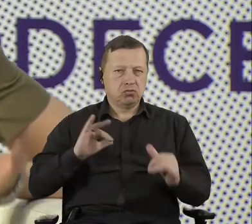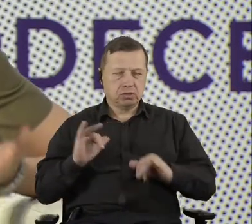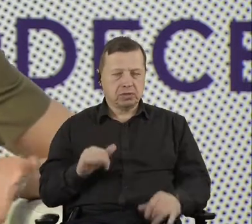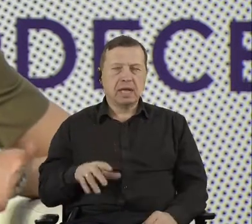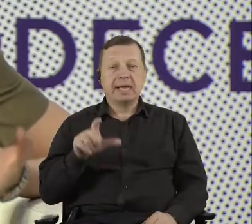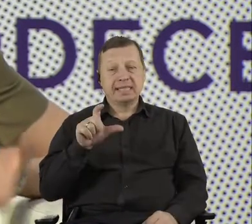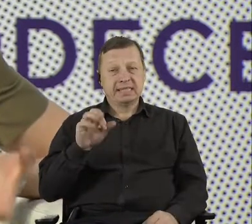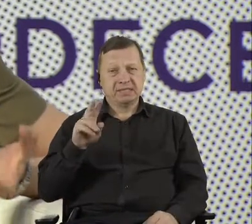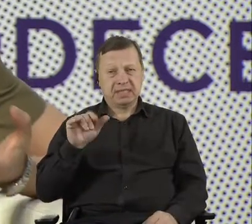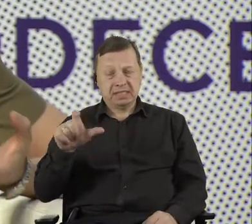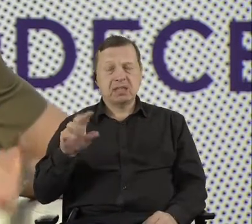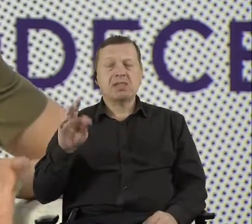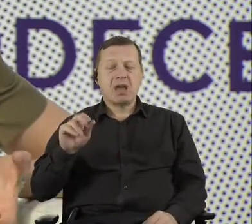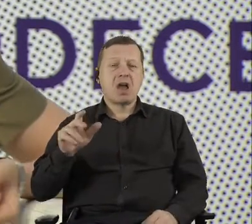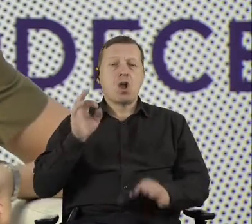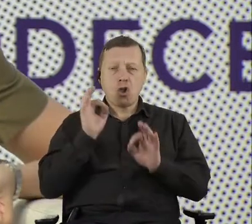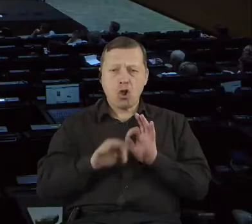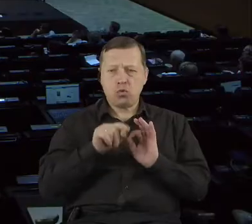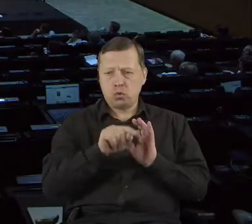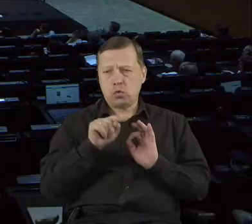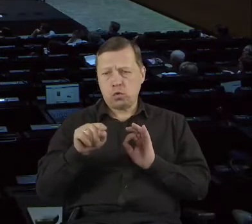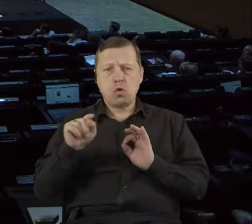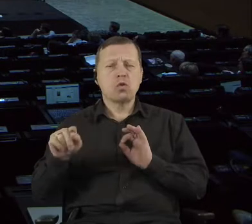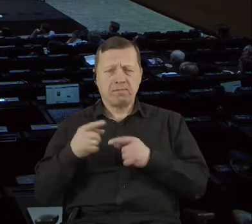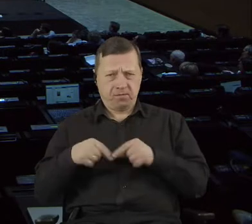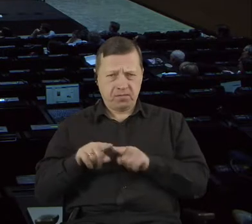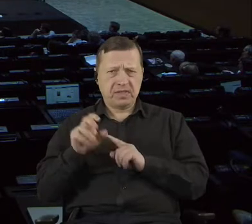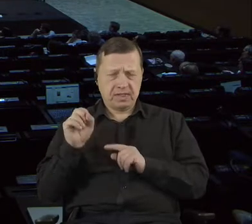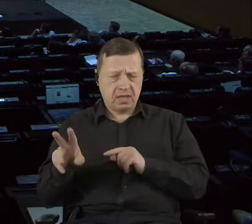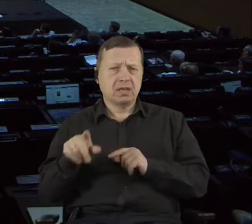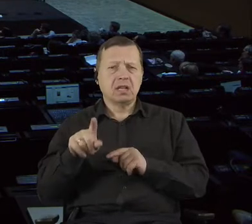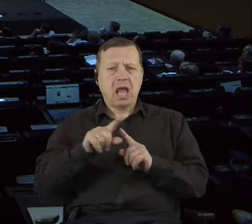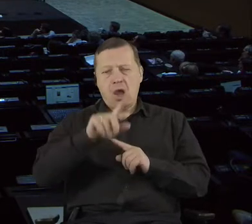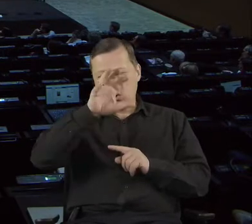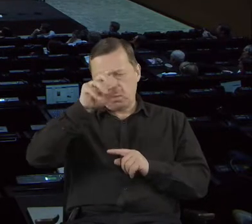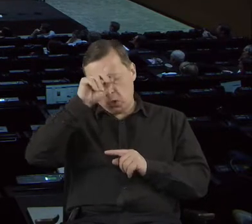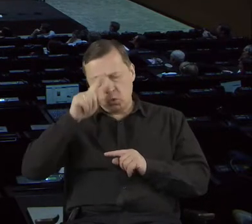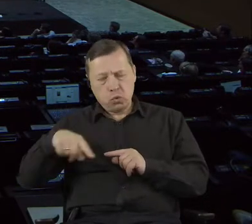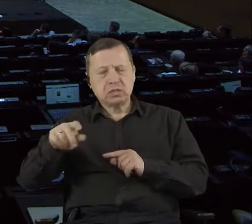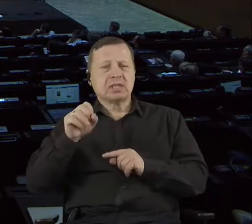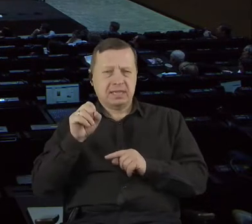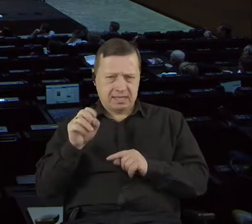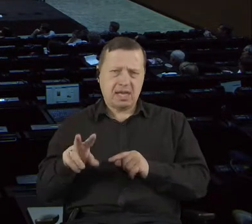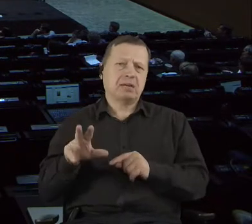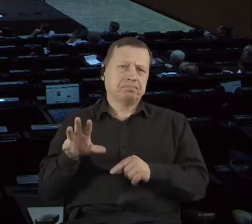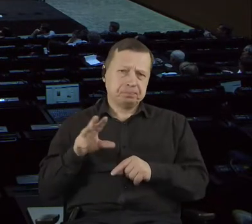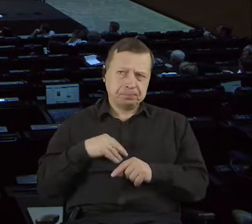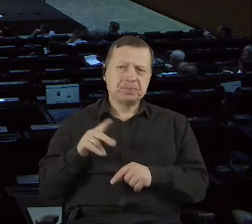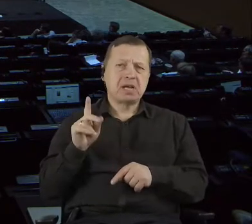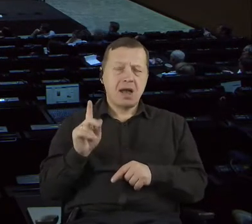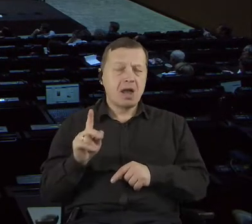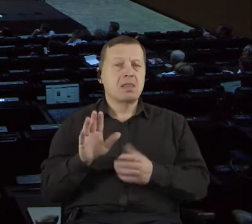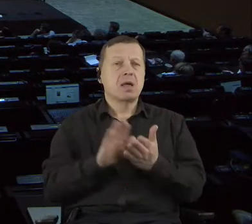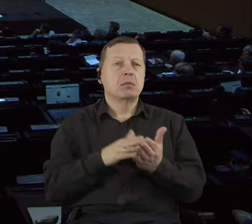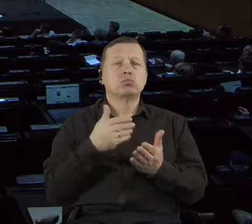to help a particular group, um, of people, but you can't substitute, um, for example, the capacity within the